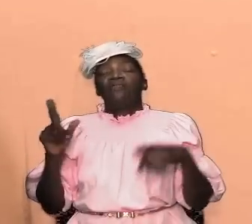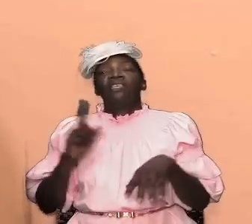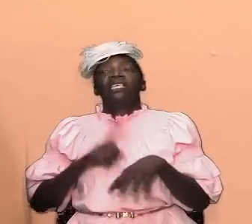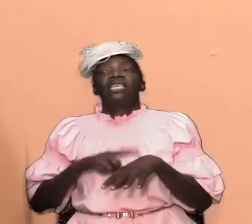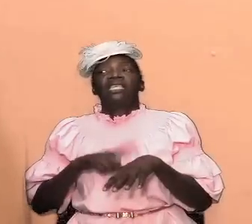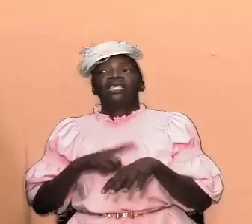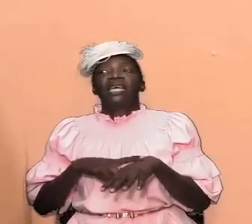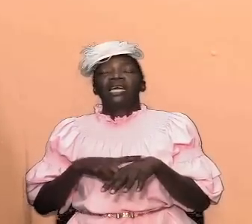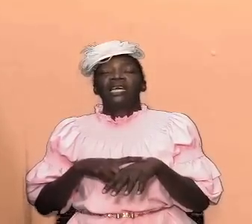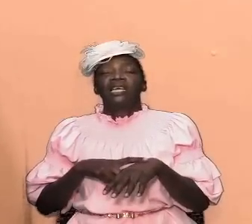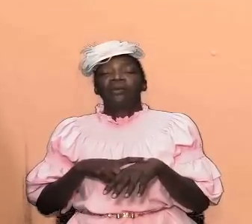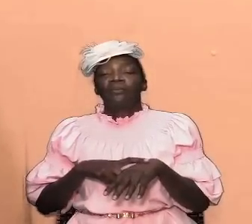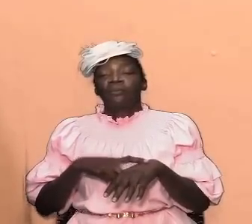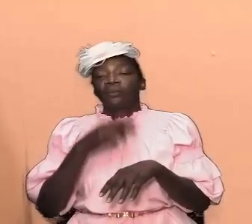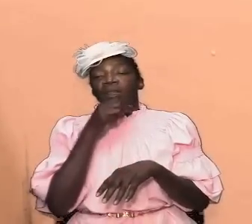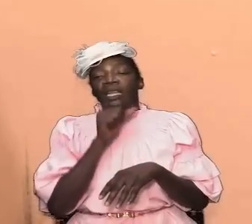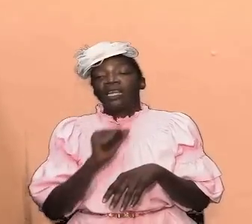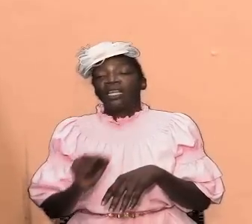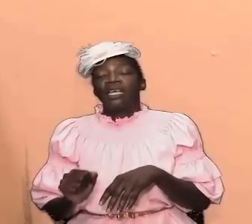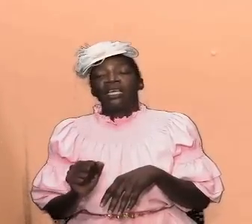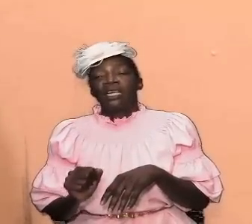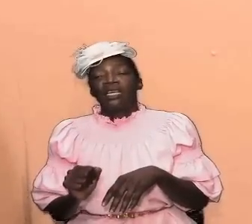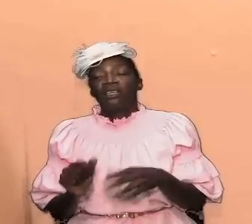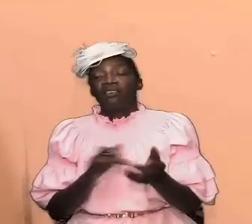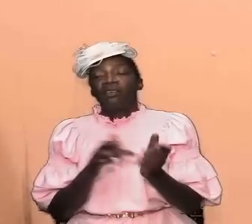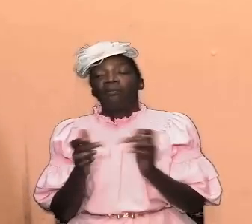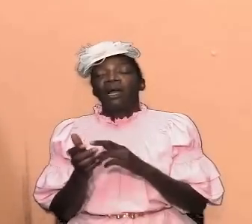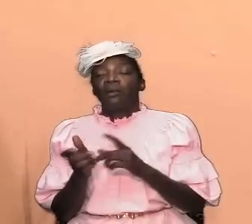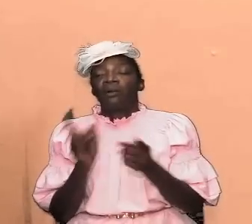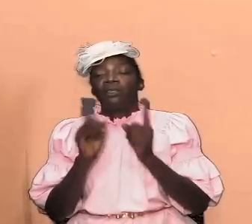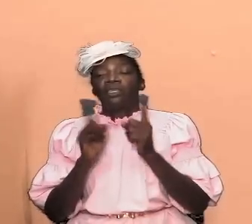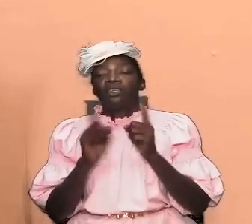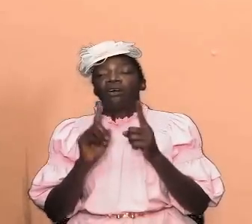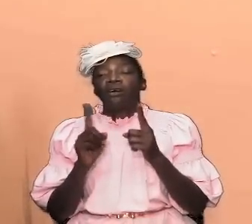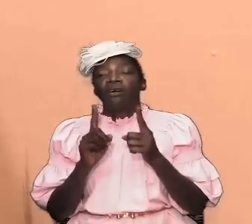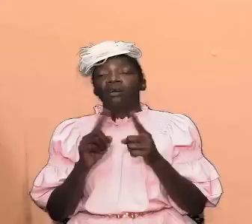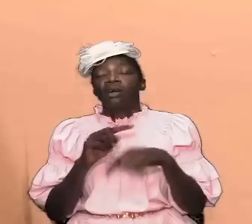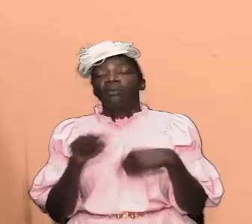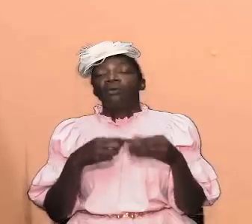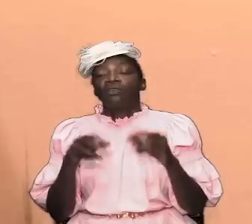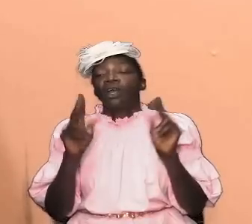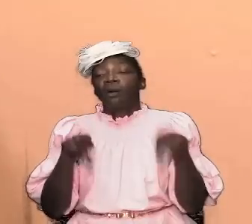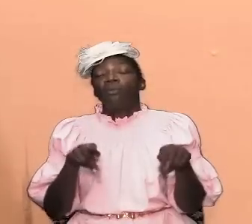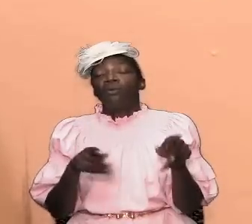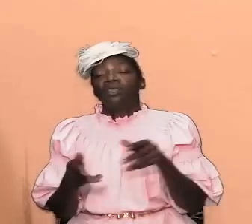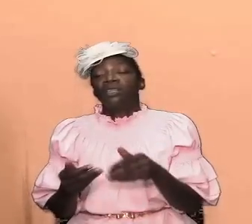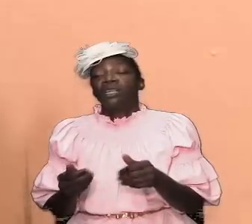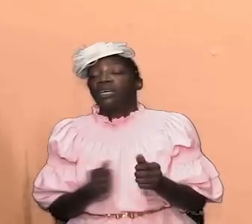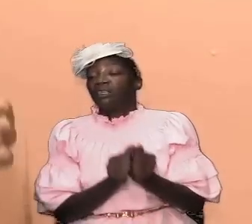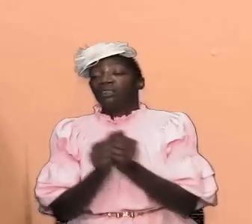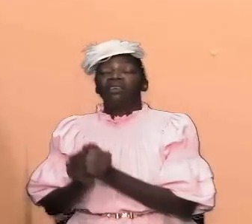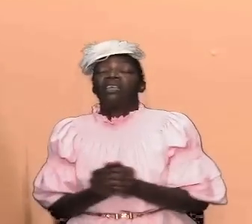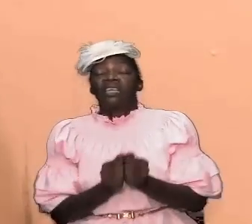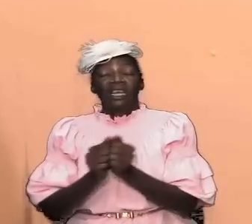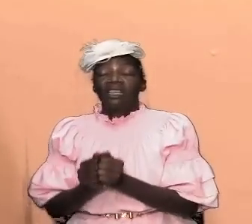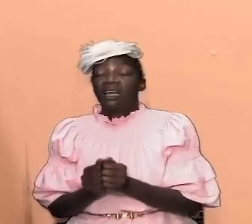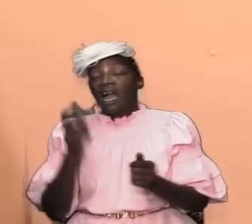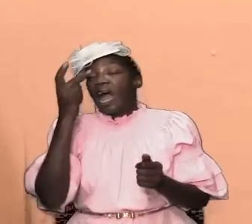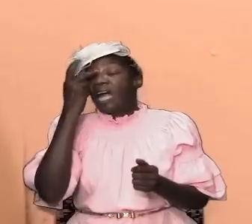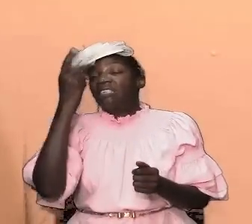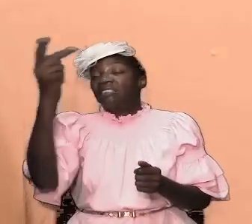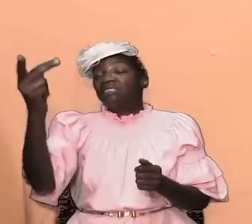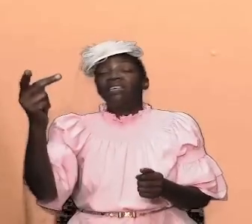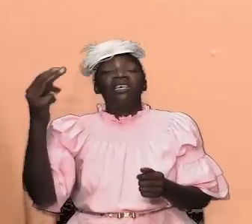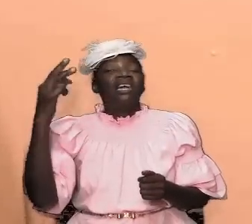and age that the Bible spoke about we can put things together and see and recognize that